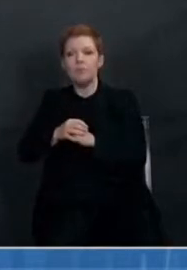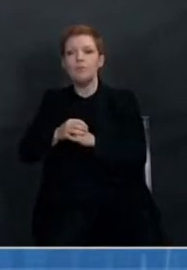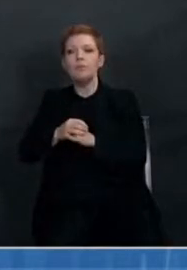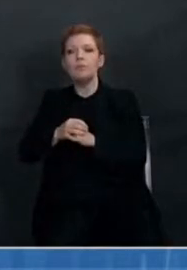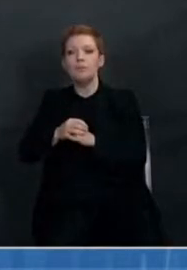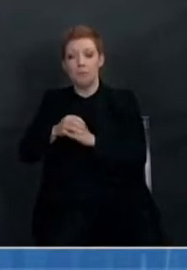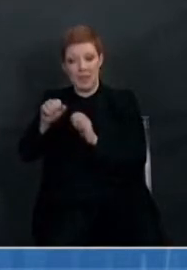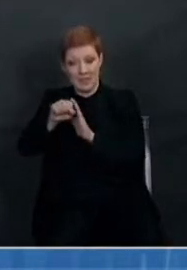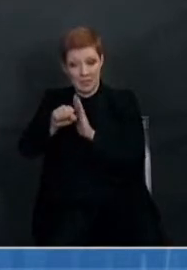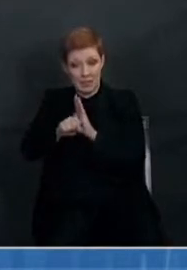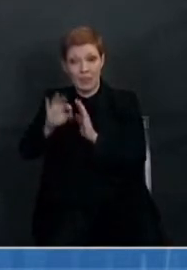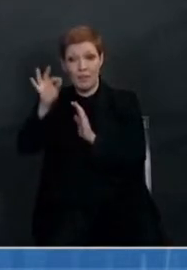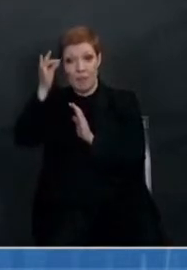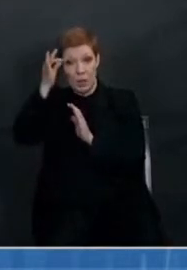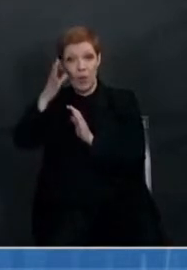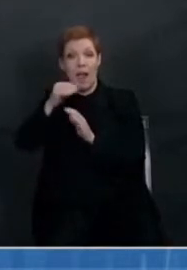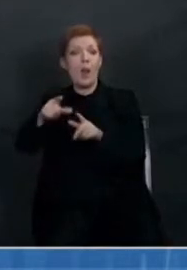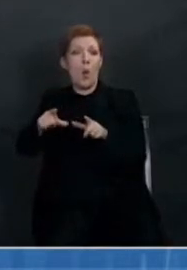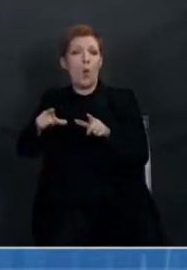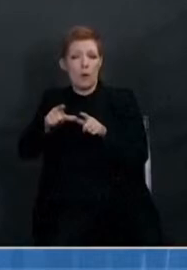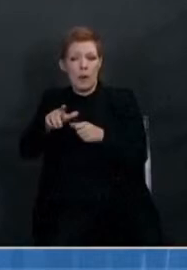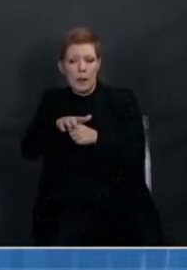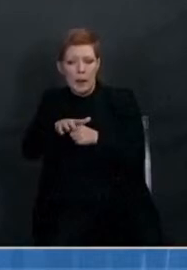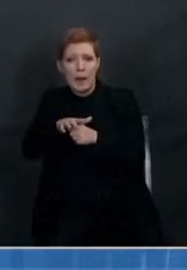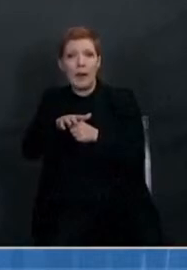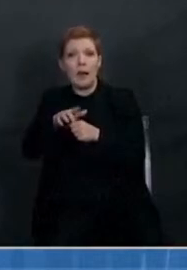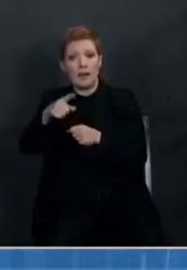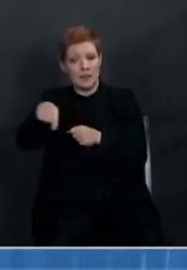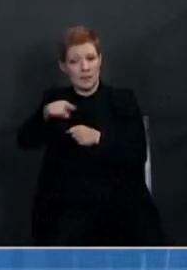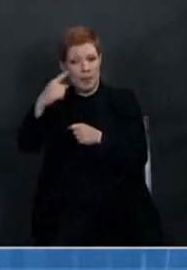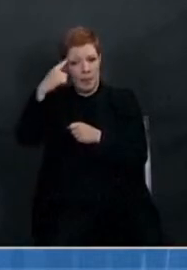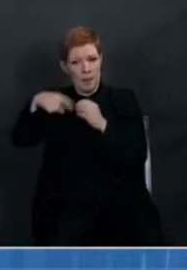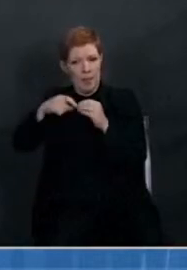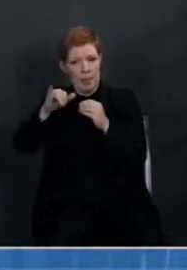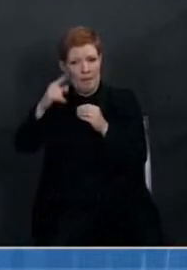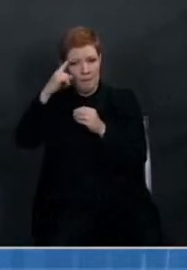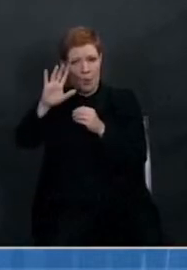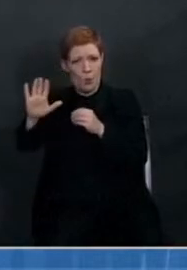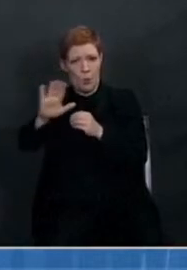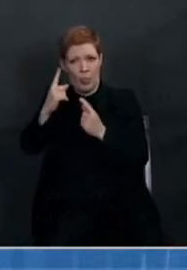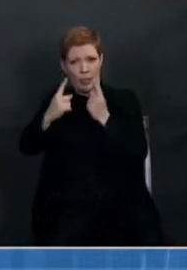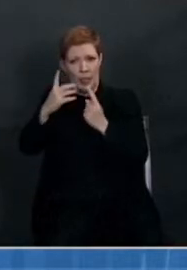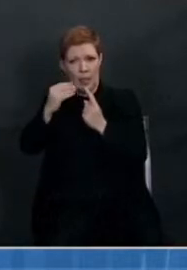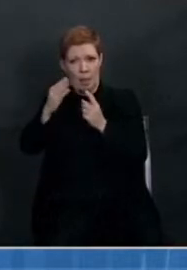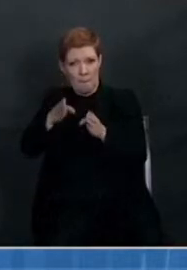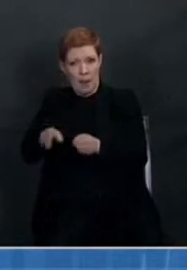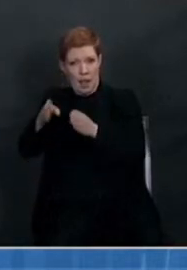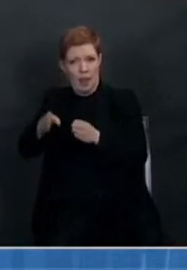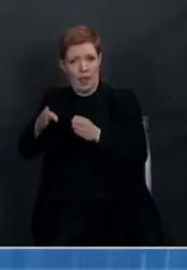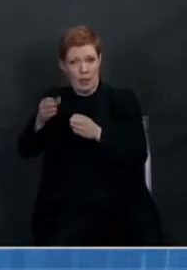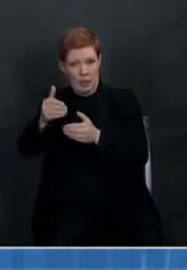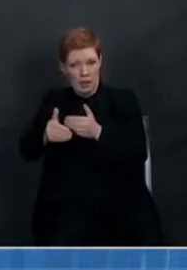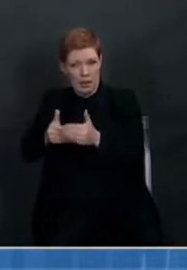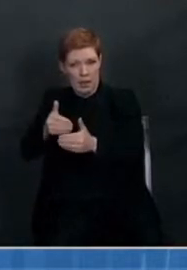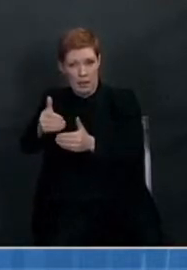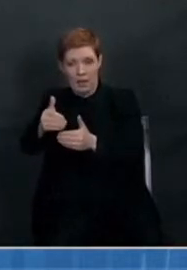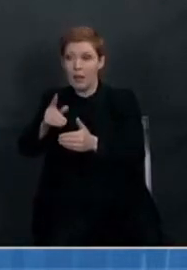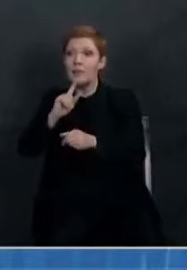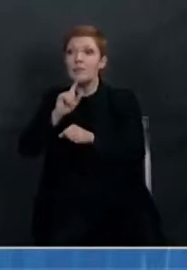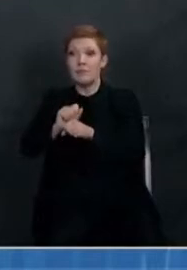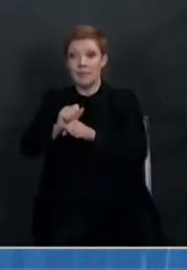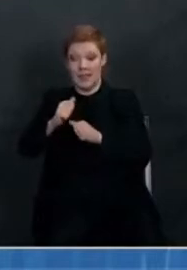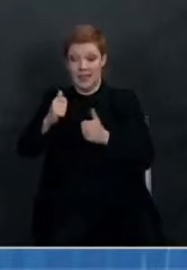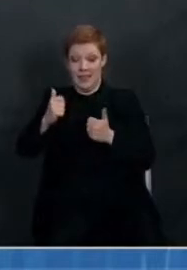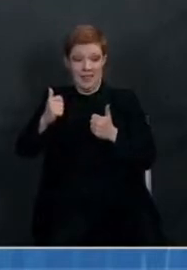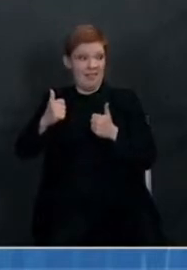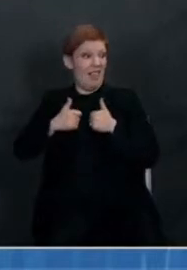state, federal and local level to factor into their thinking and their planning, because you're absolutely right that life doesn't change